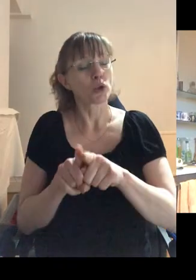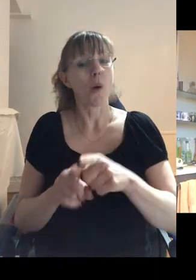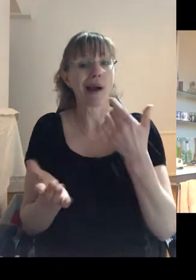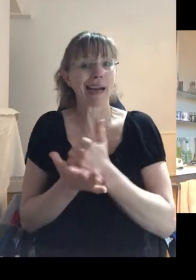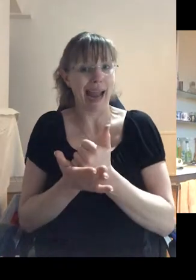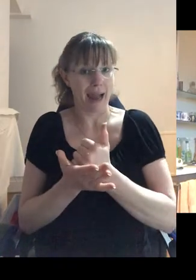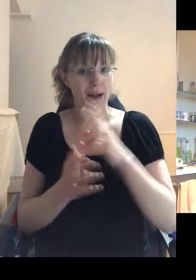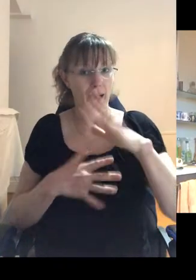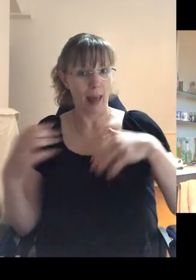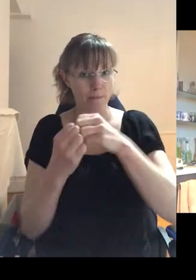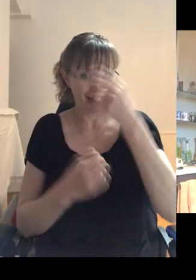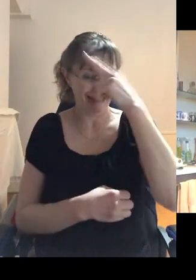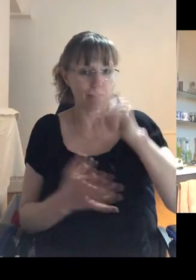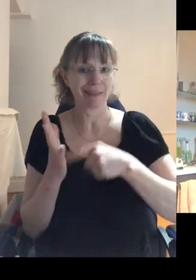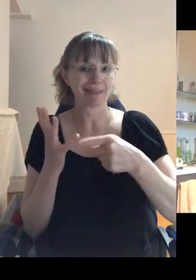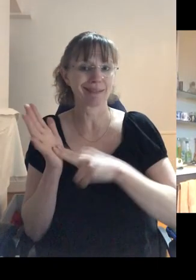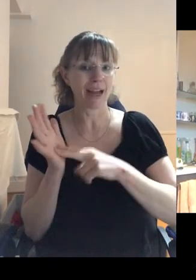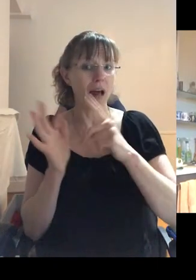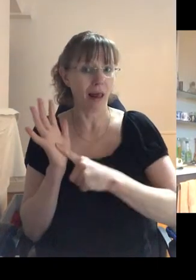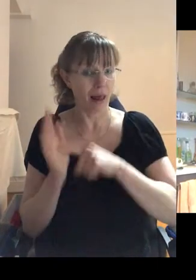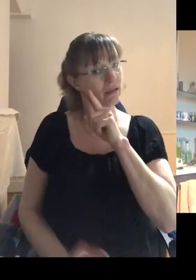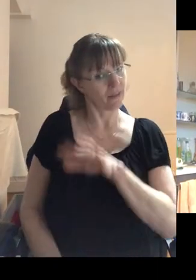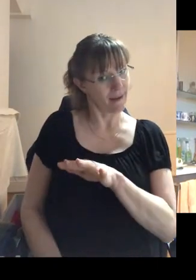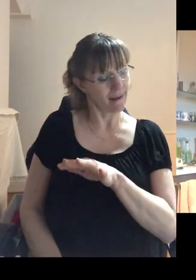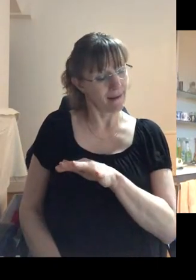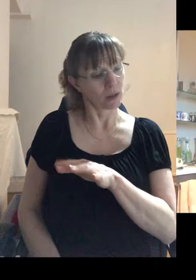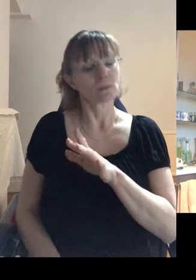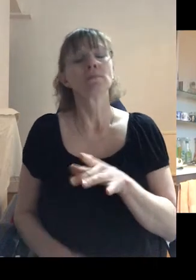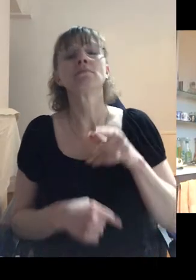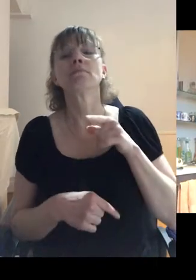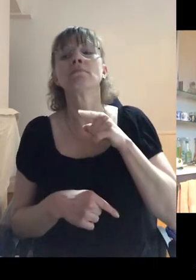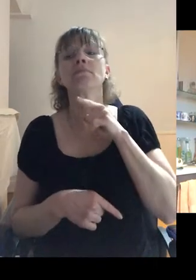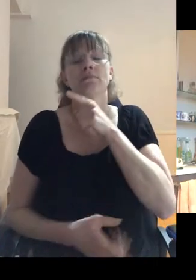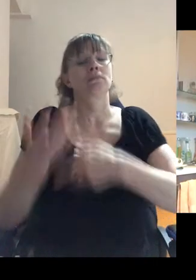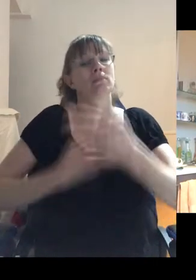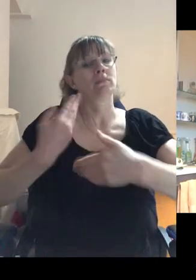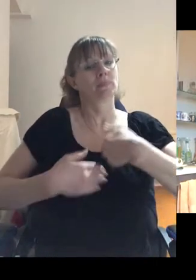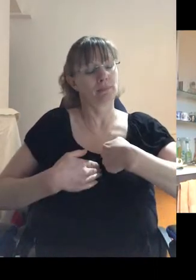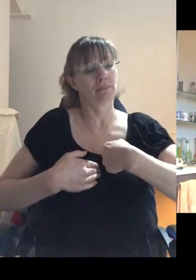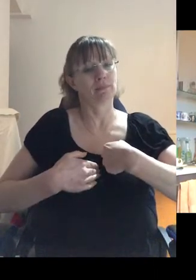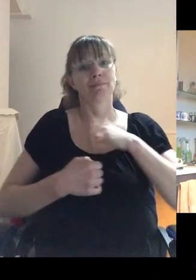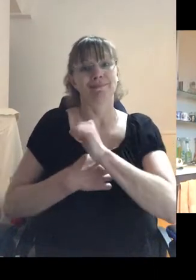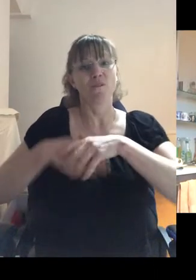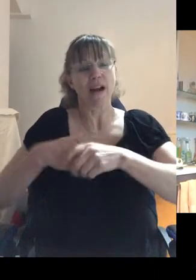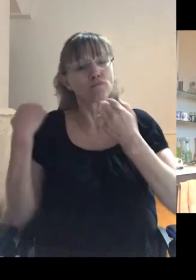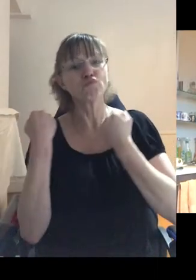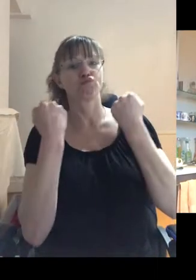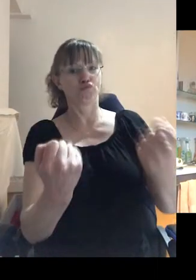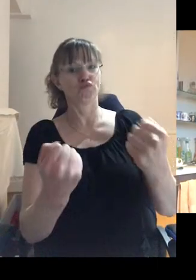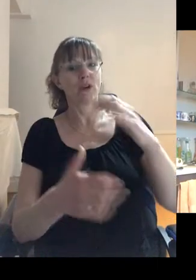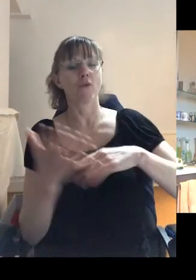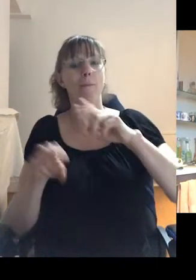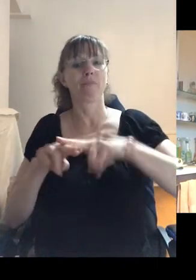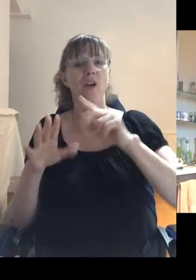Tunnel that was there. And she said, um, one of her friends drove her down on the weekend who was from